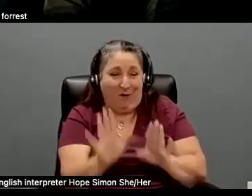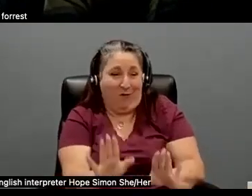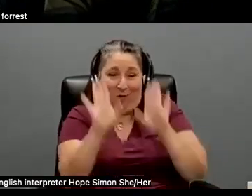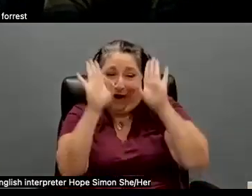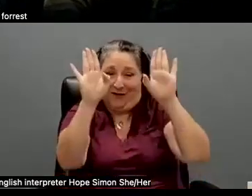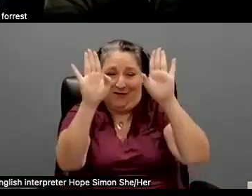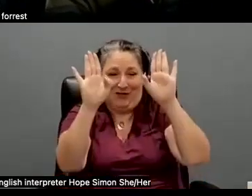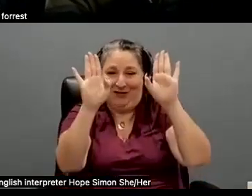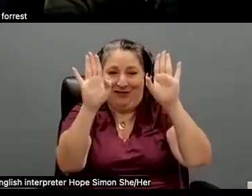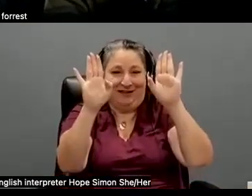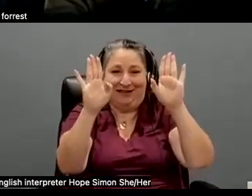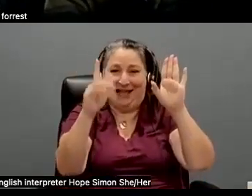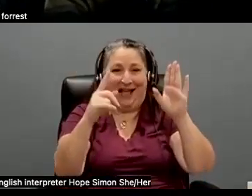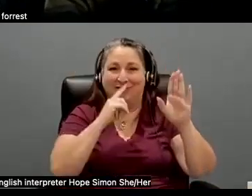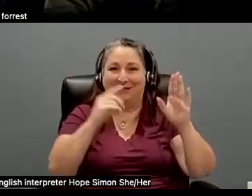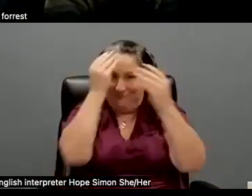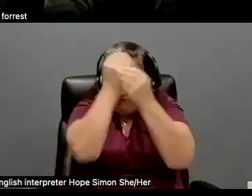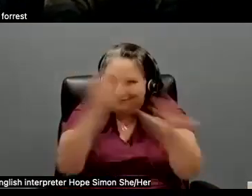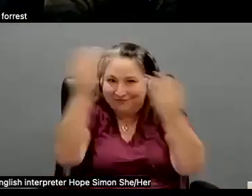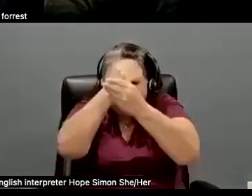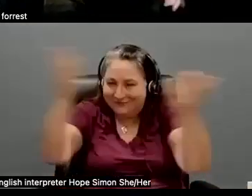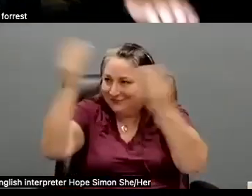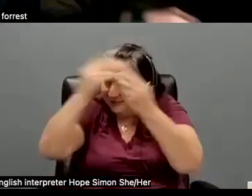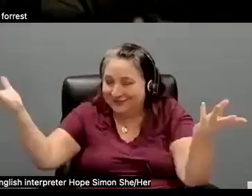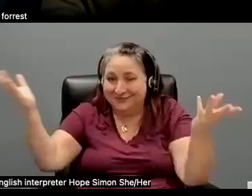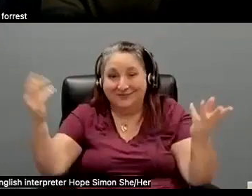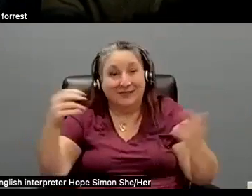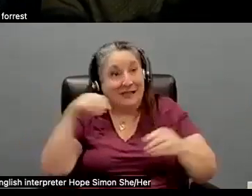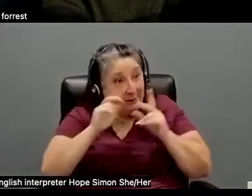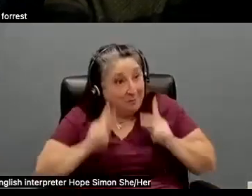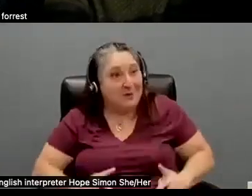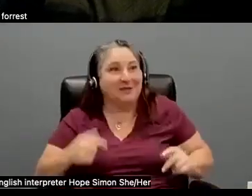know, just getting the word out. Um, I'm great in person.